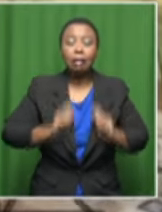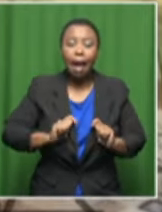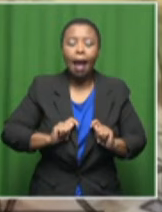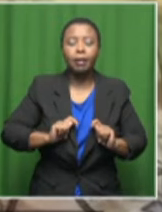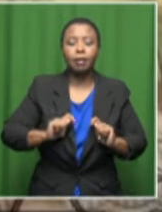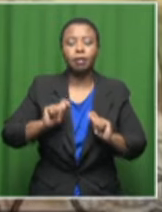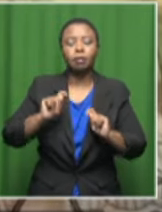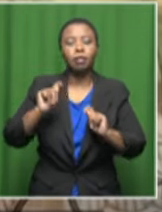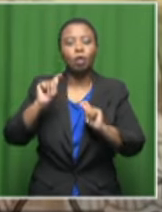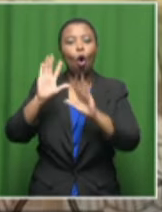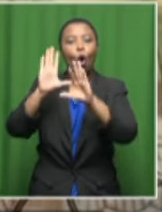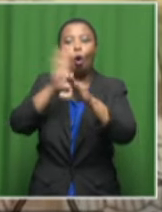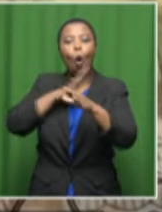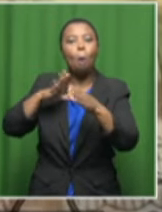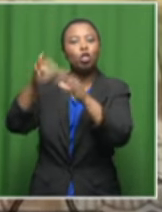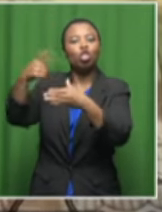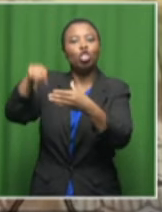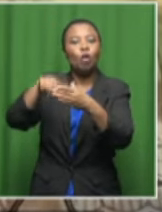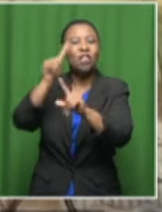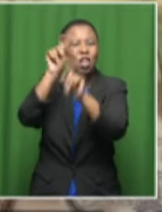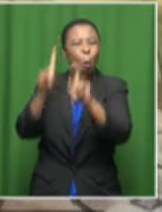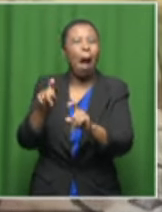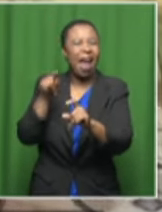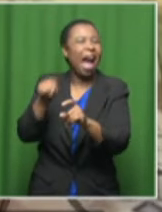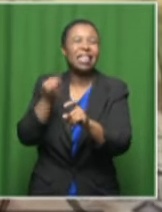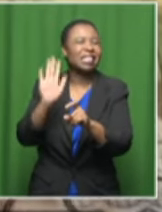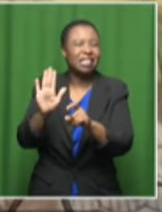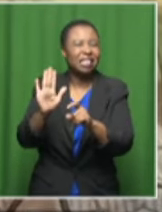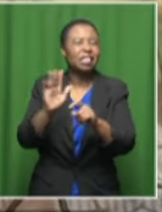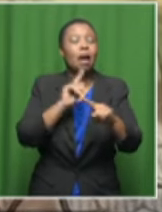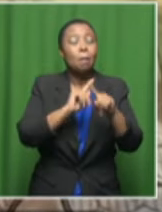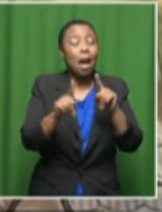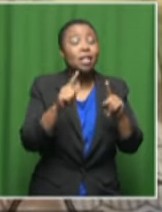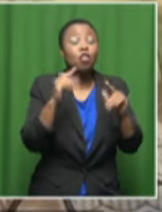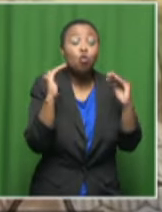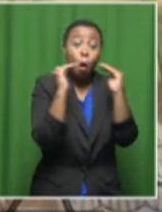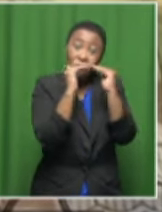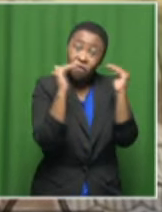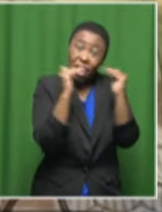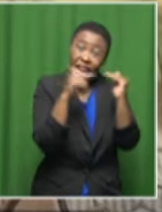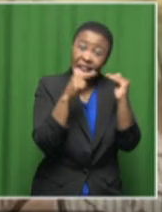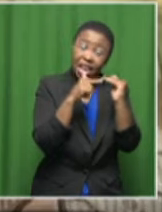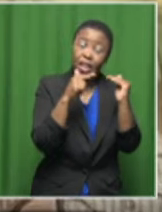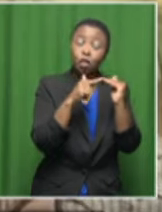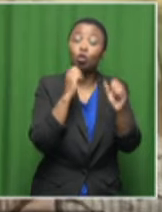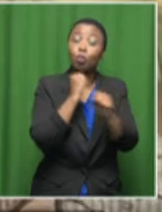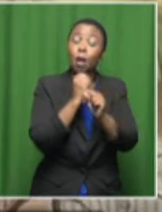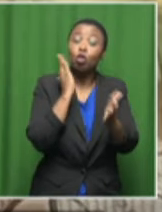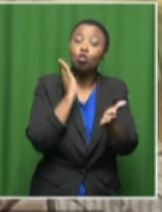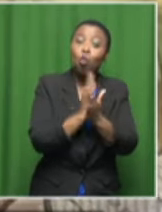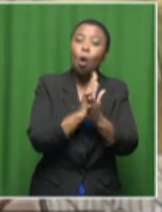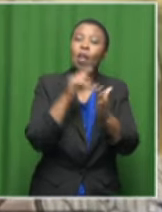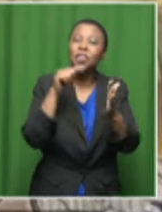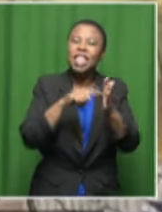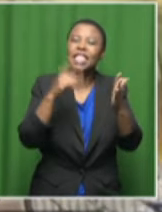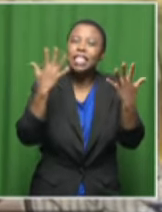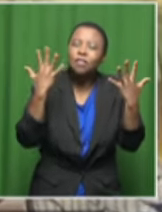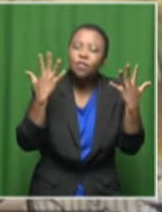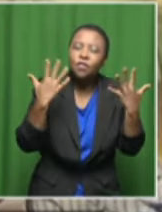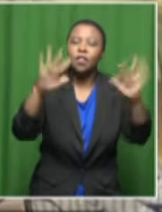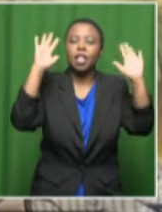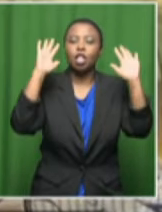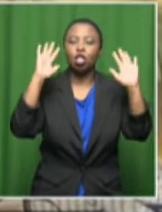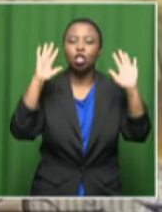the fairest way for us to bring this matter to some measure of conclusion would be for a